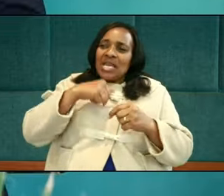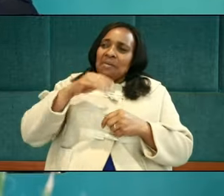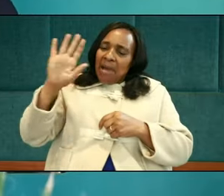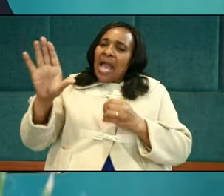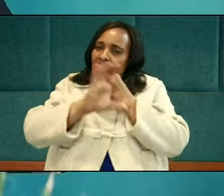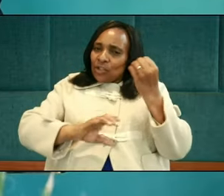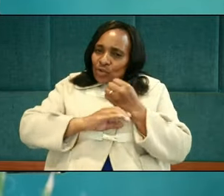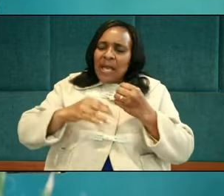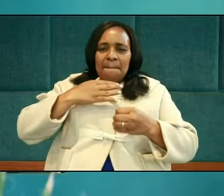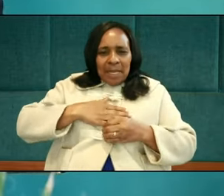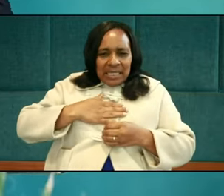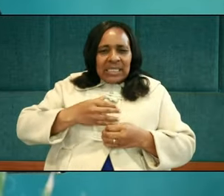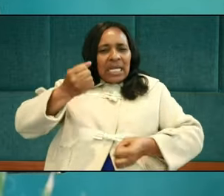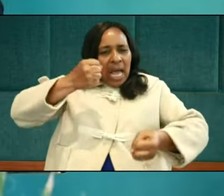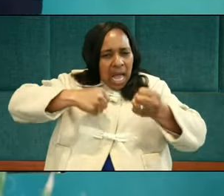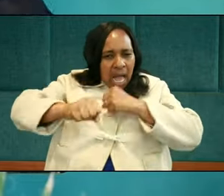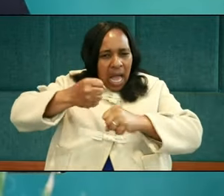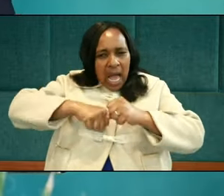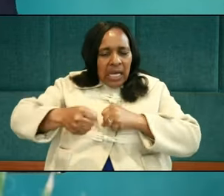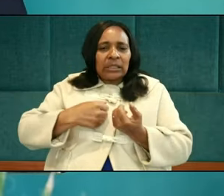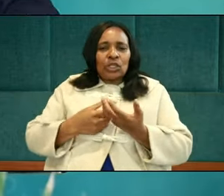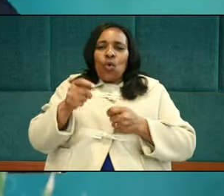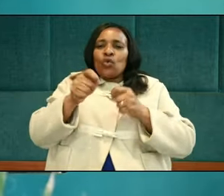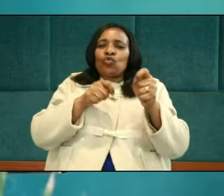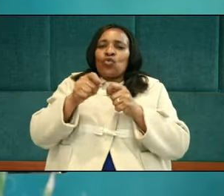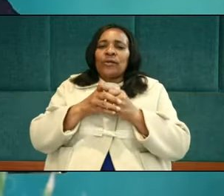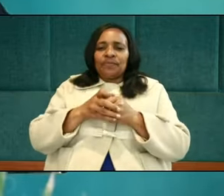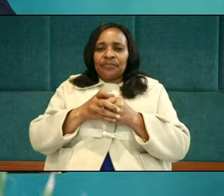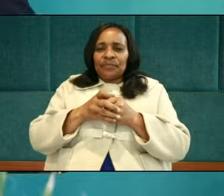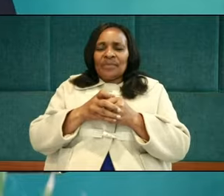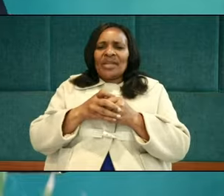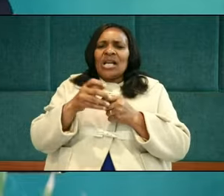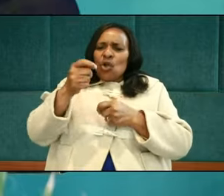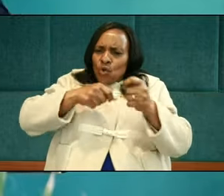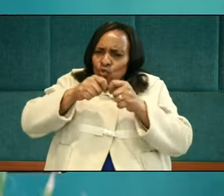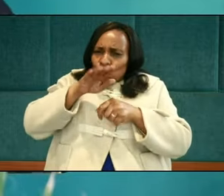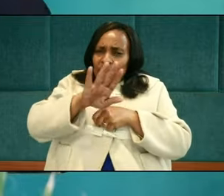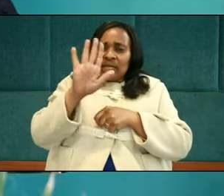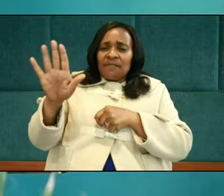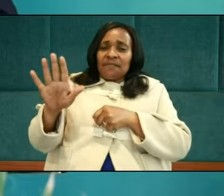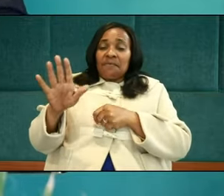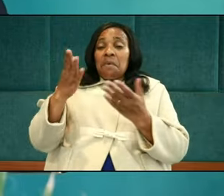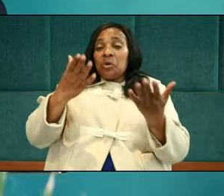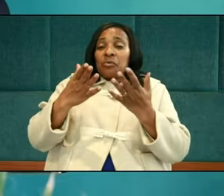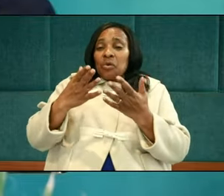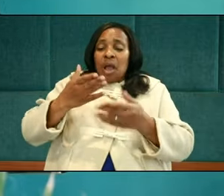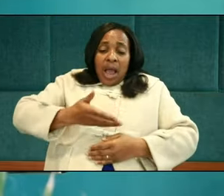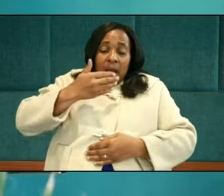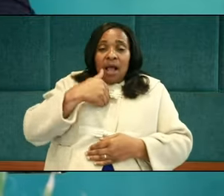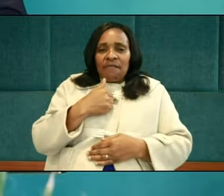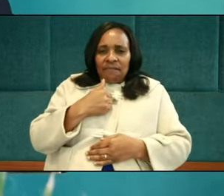please exercise restraint. Restrain yourself. You may have been mishandled,